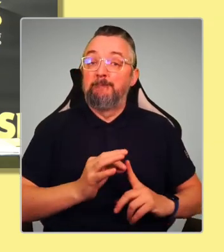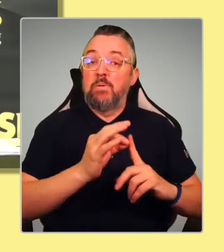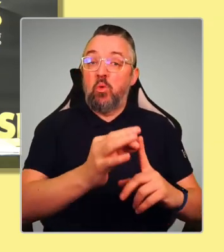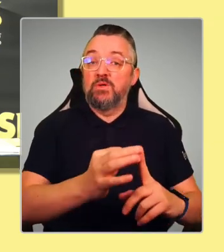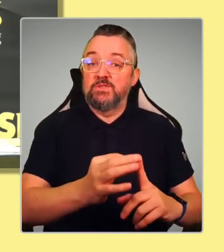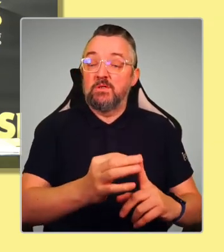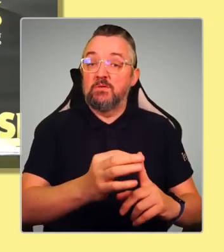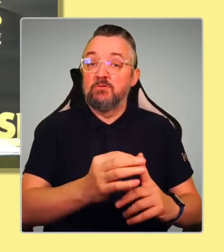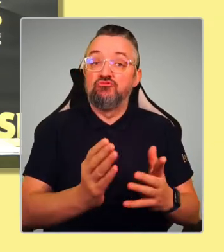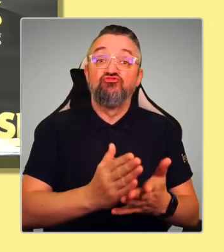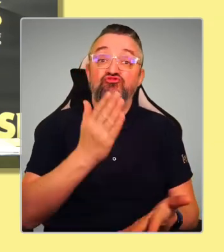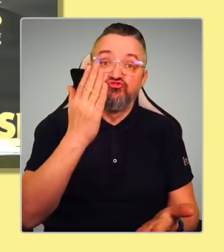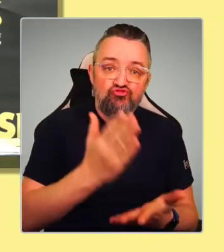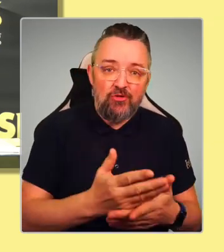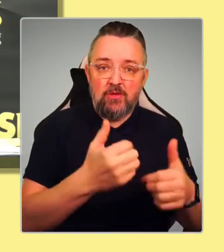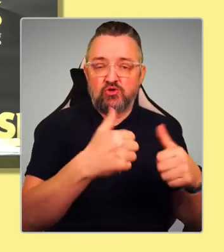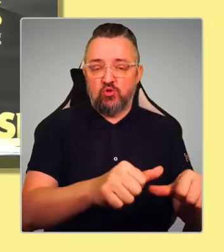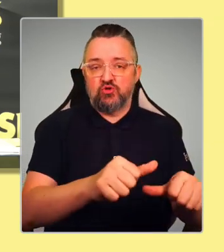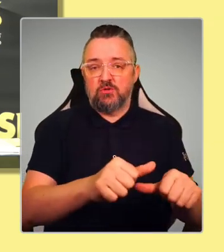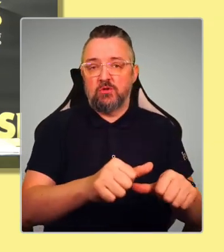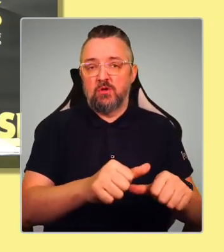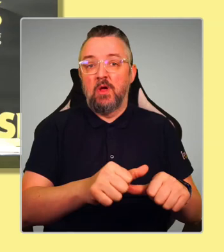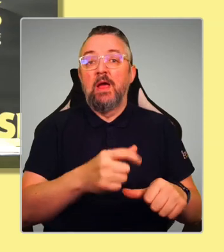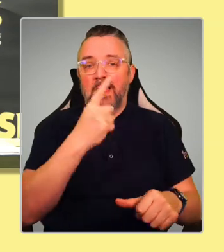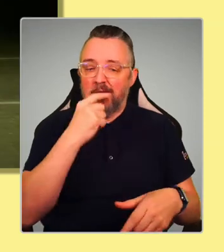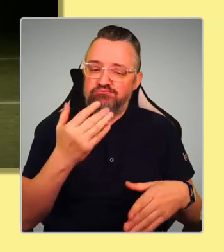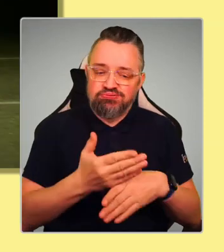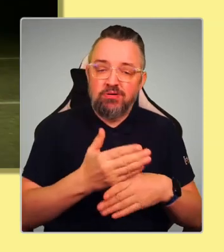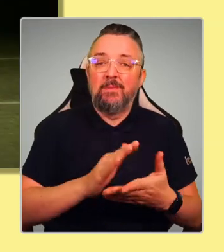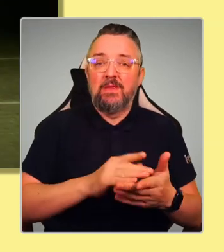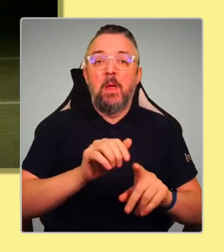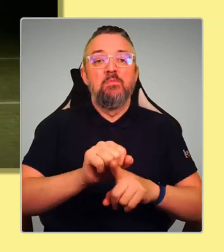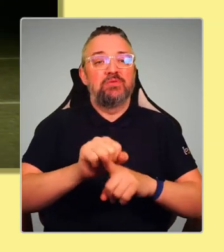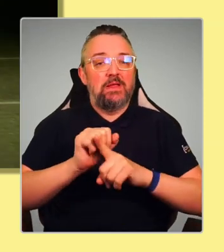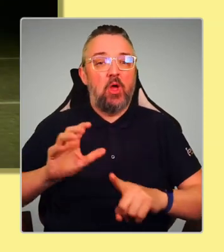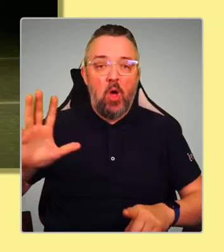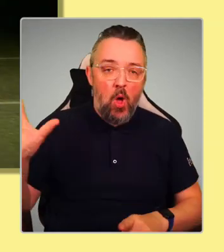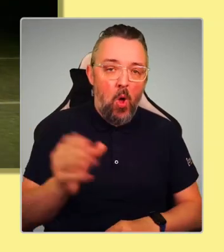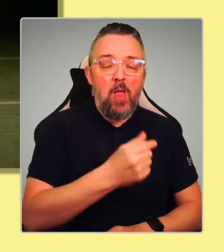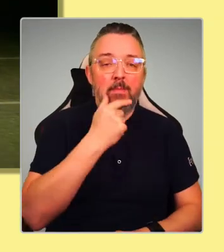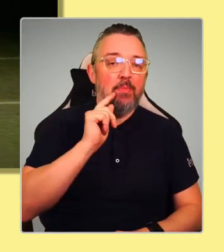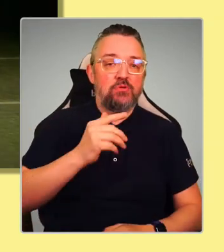workable solution in order to protect everyone's rights. Okay. Thank you.